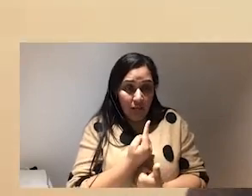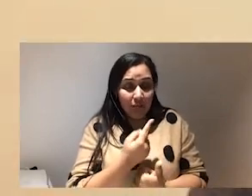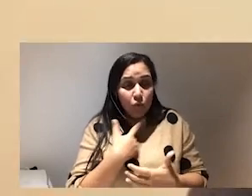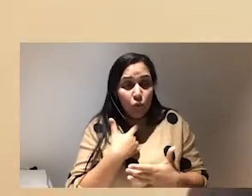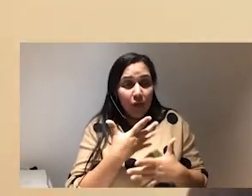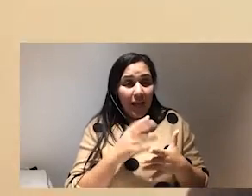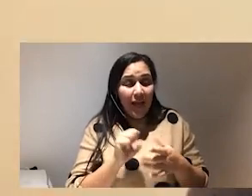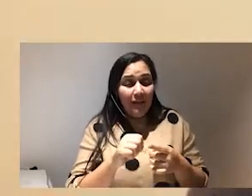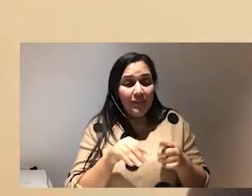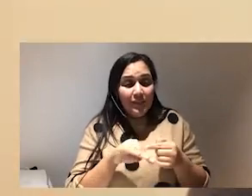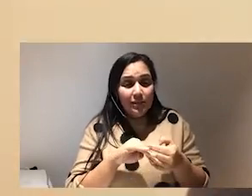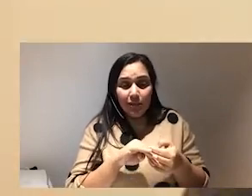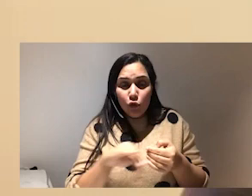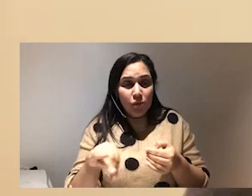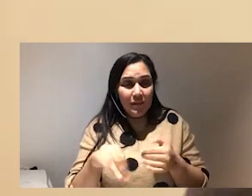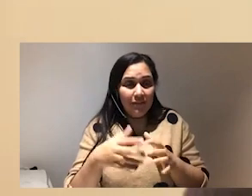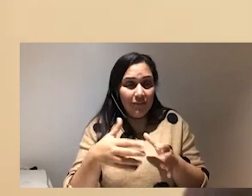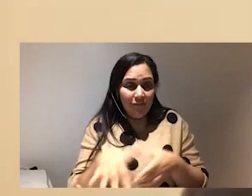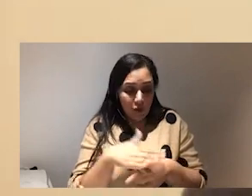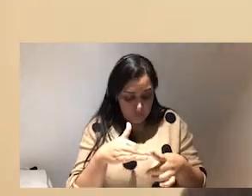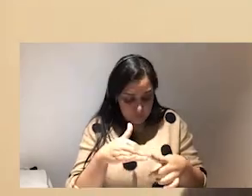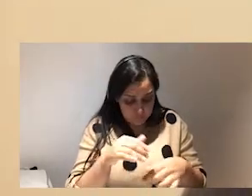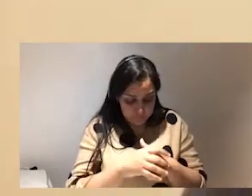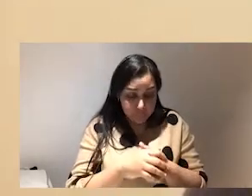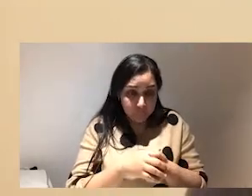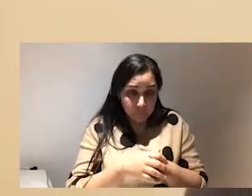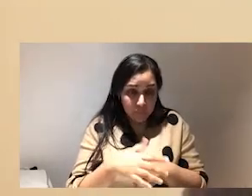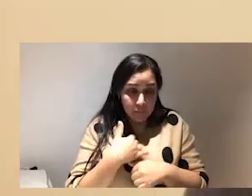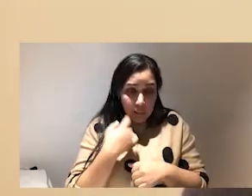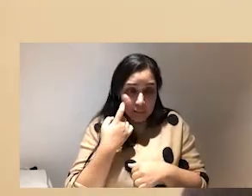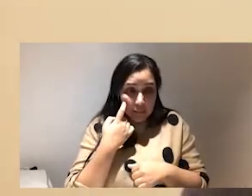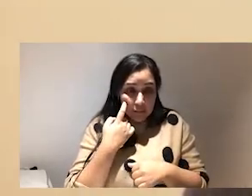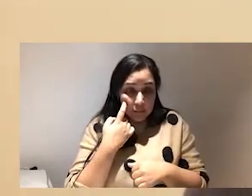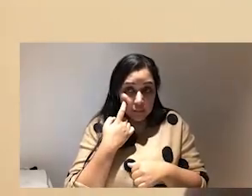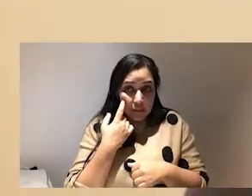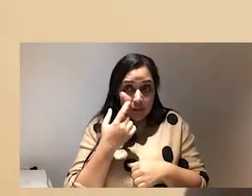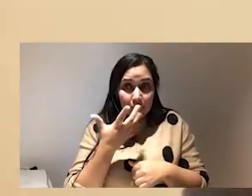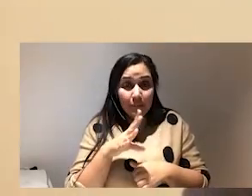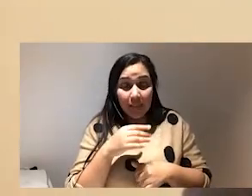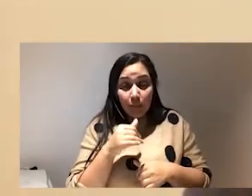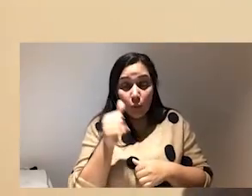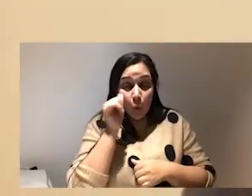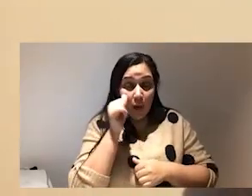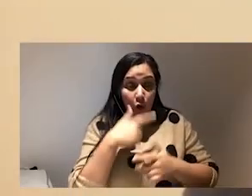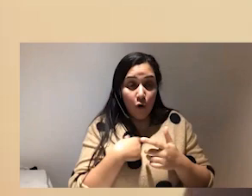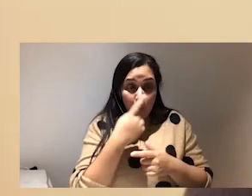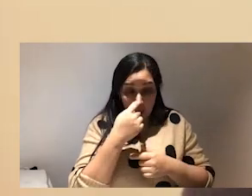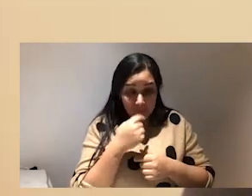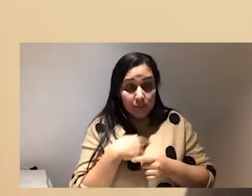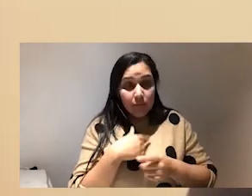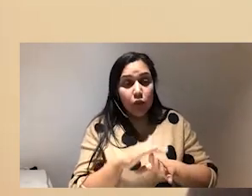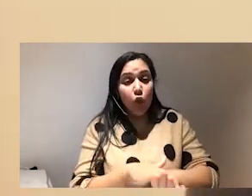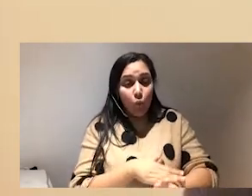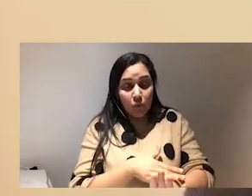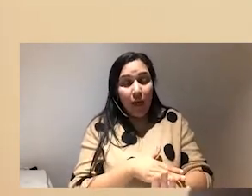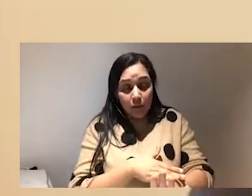having these exclusive in exclusive environments and i think being more conscious of your ableism slows you down so i